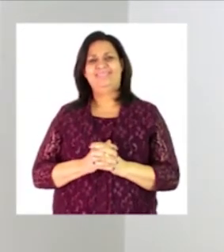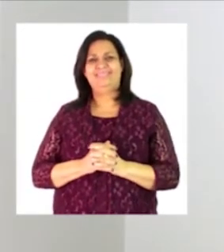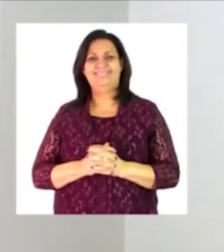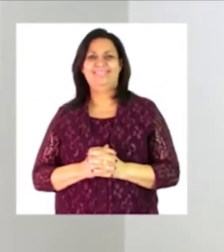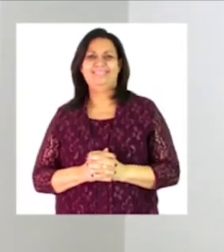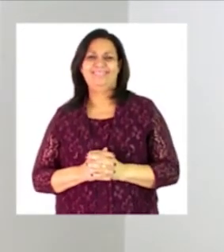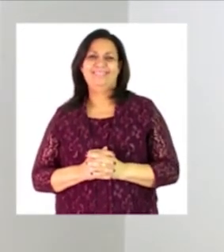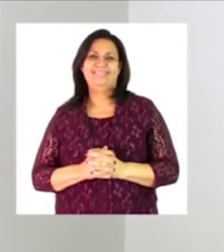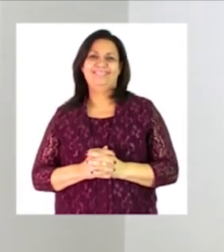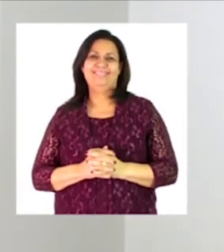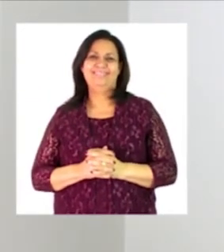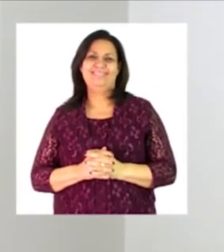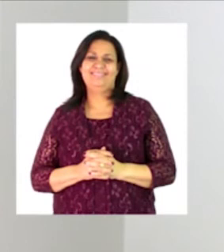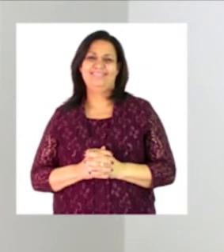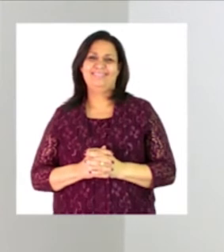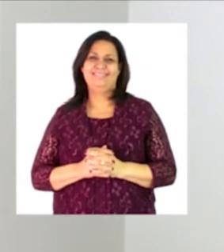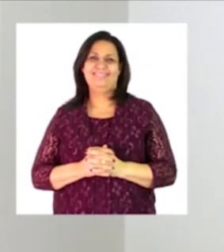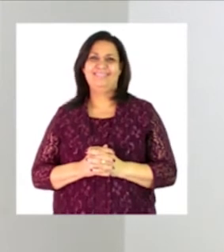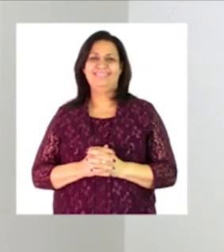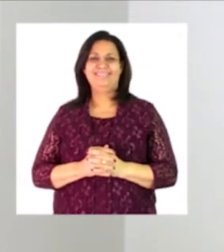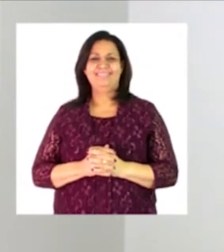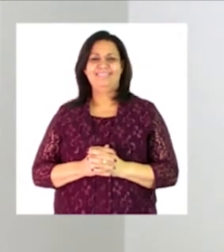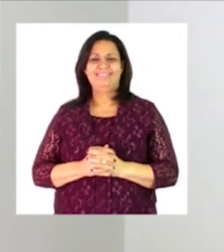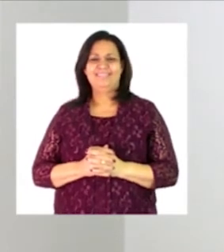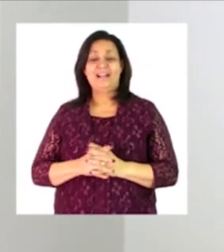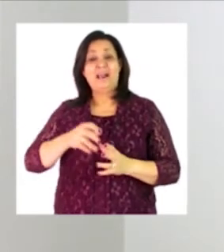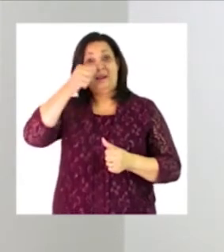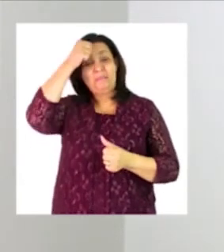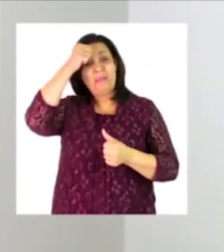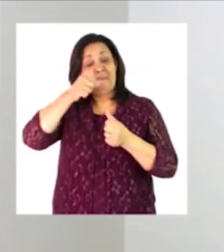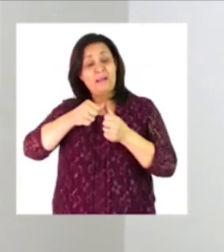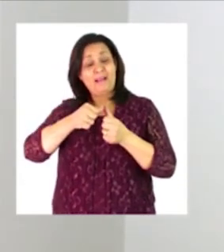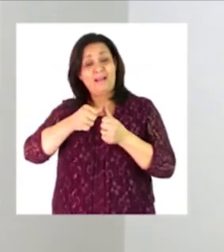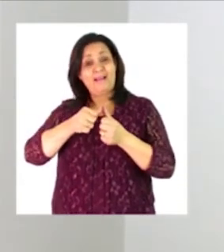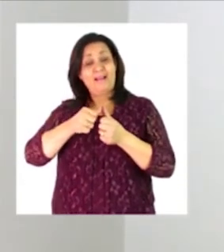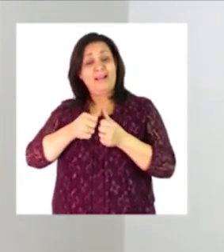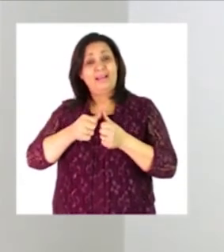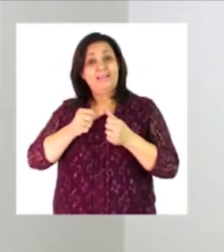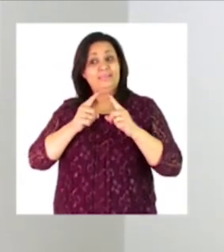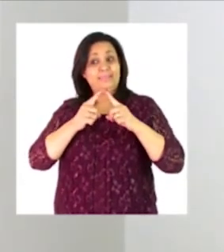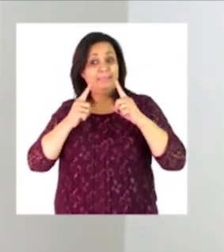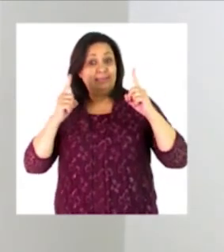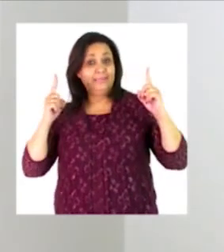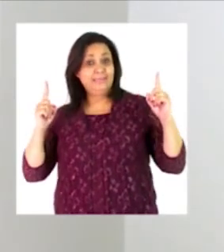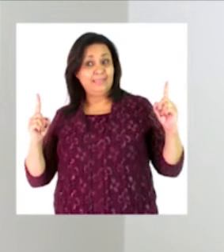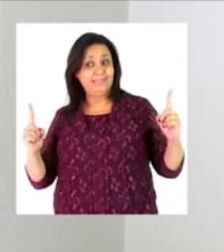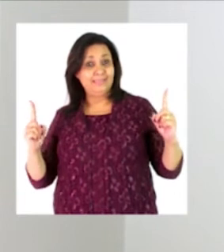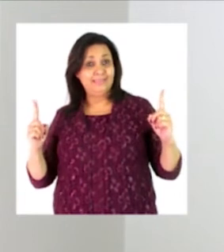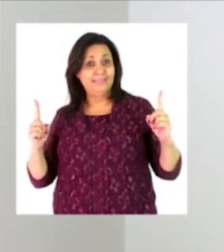sanitized now let's remember to maintain a social distance